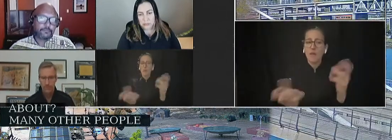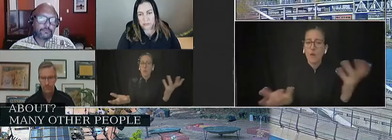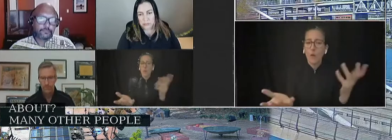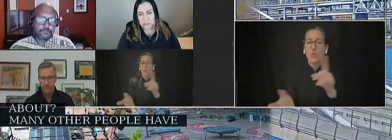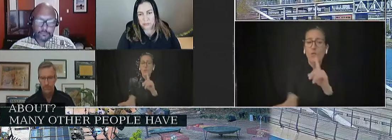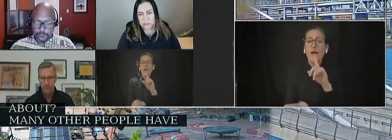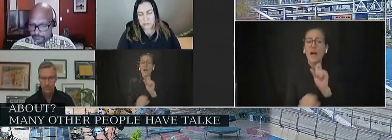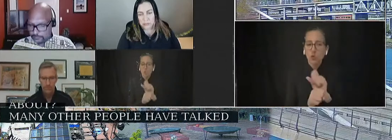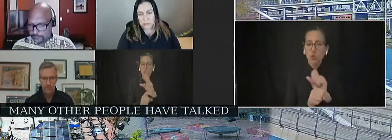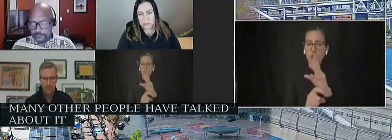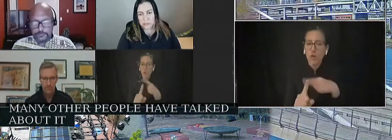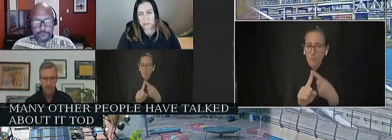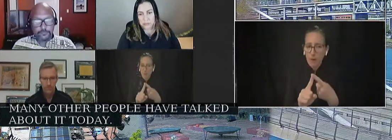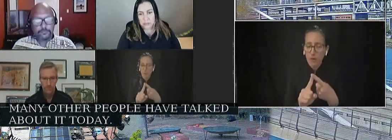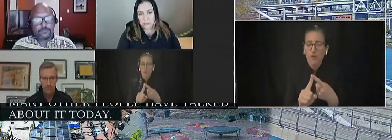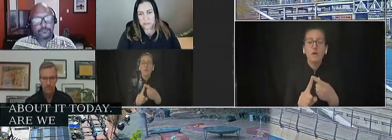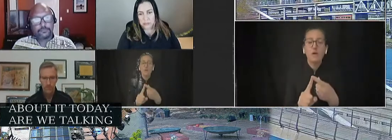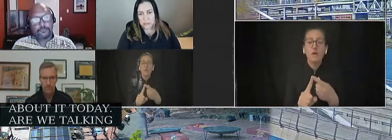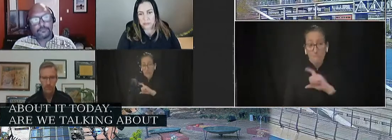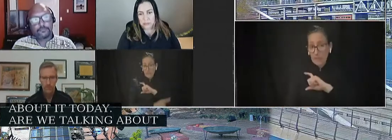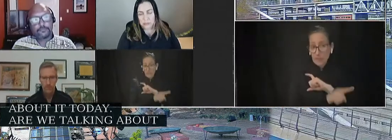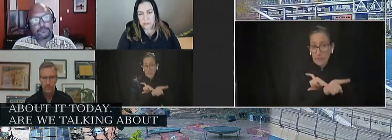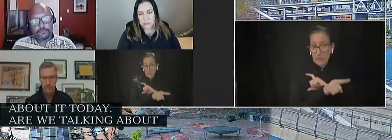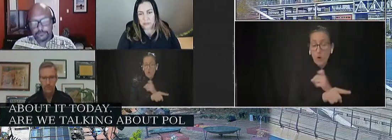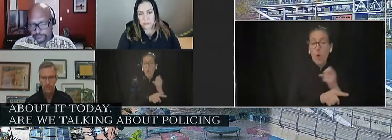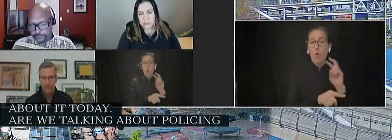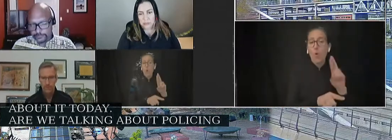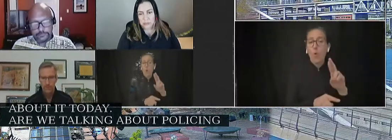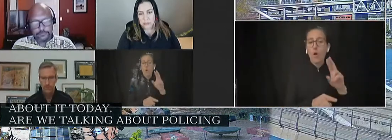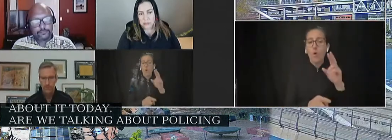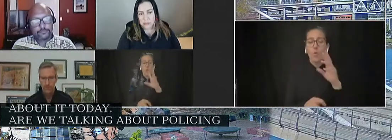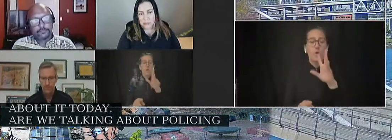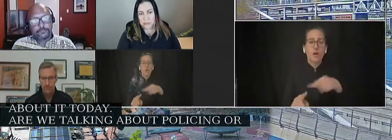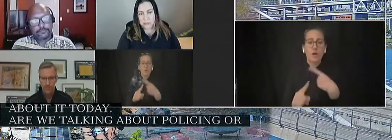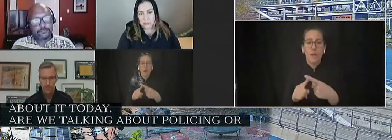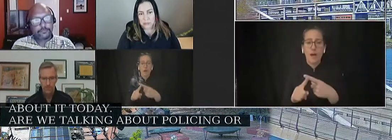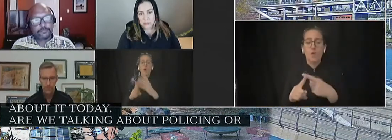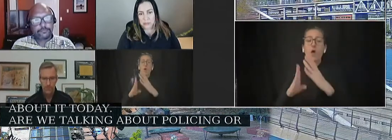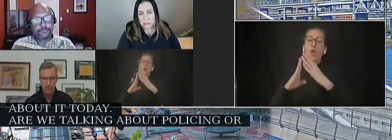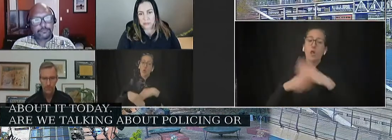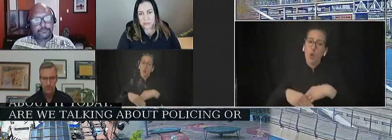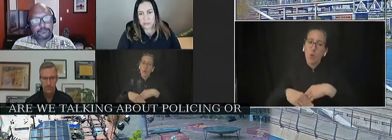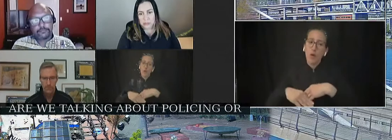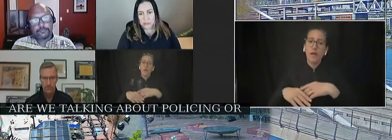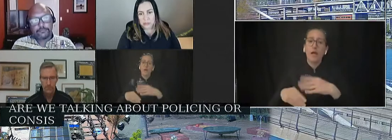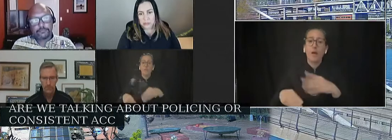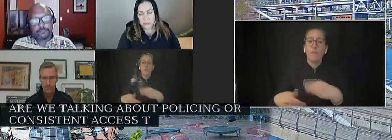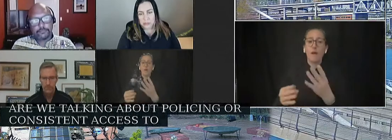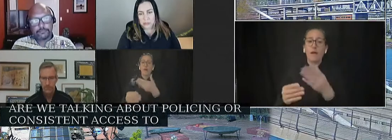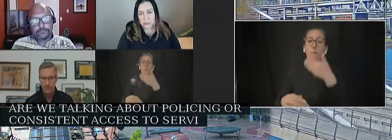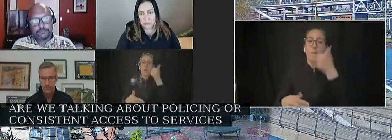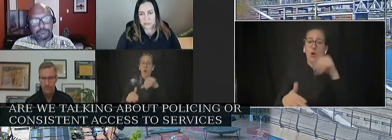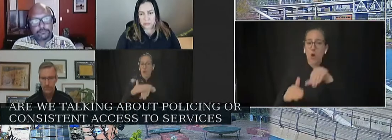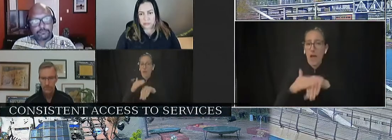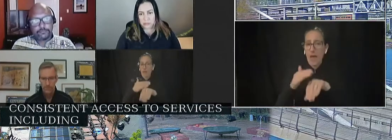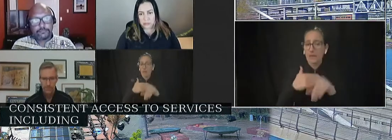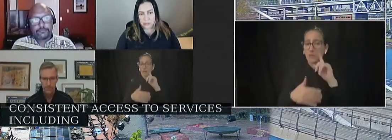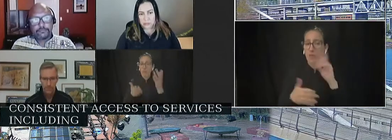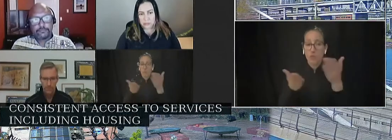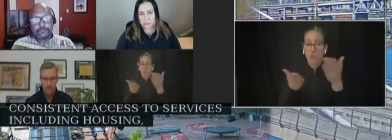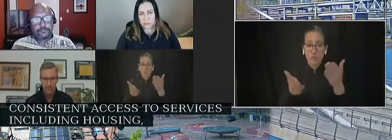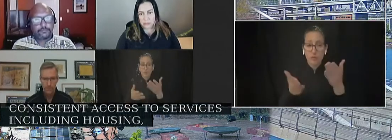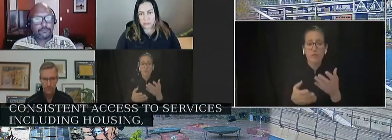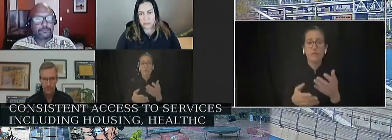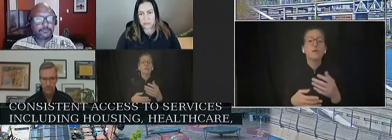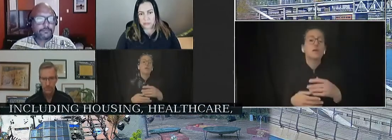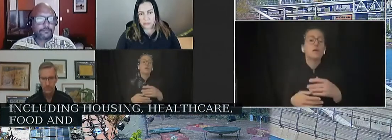Are we talking about bleeping or consistent and lower barrier access to necessary supplies and services, including housing, healthcare, food, and